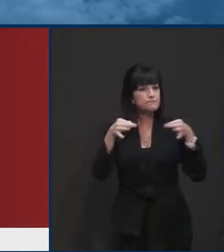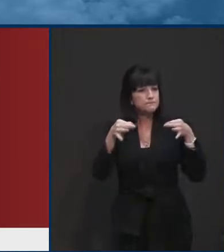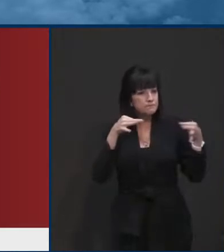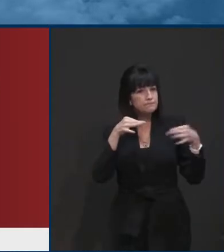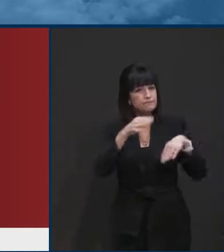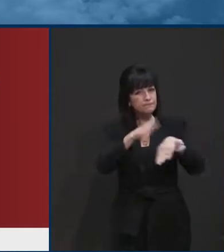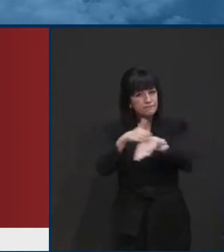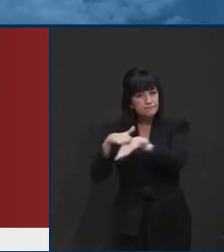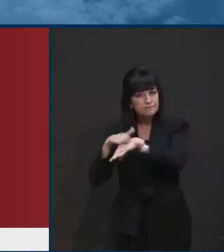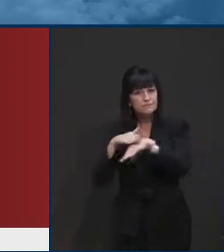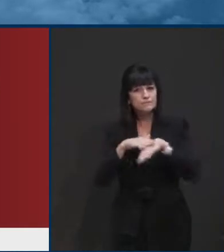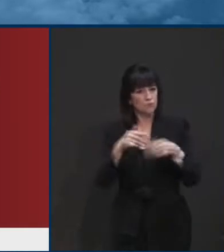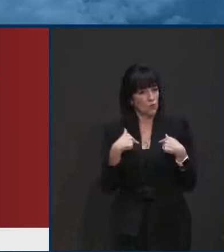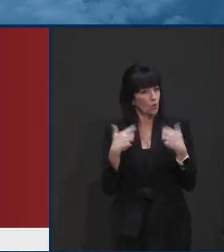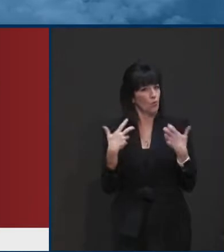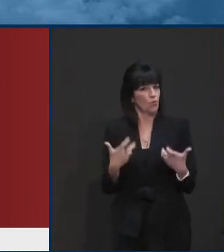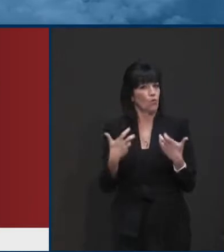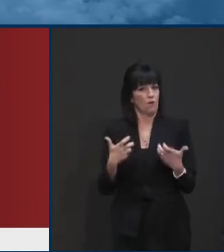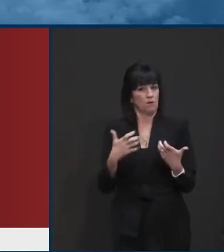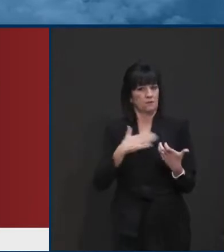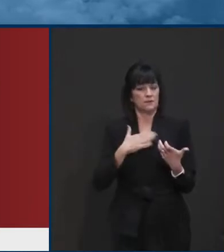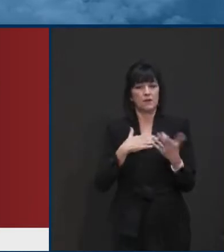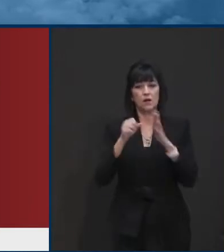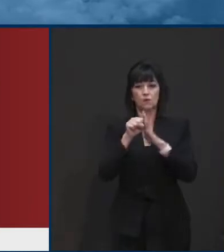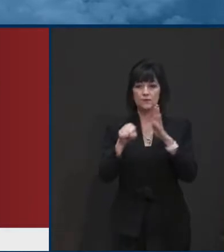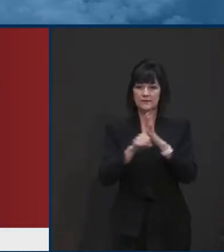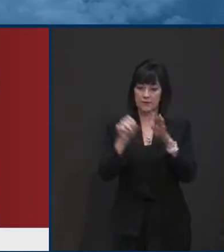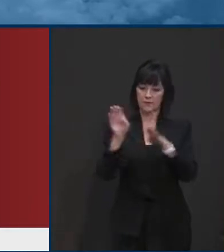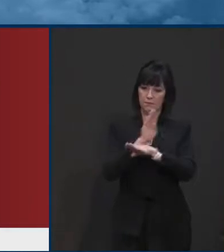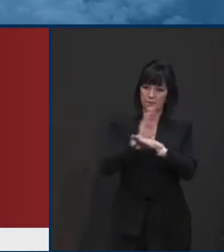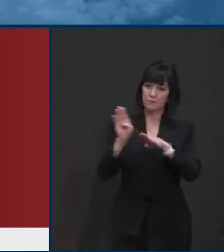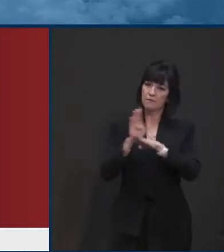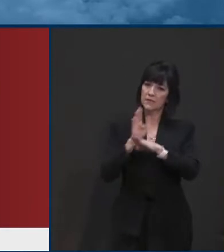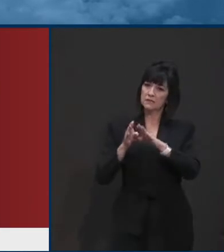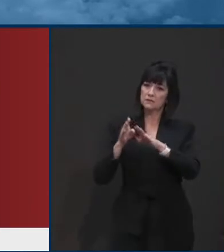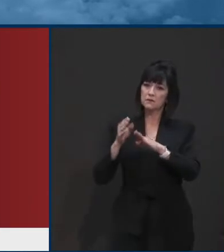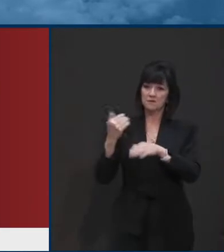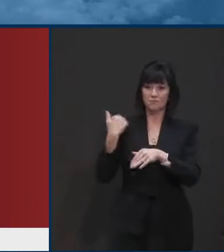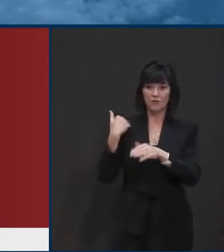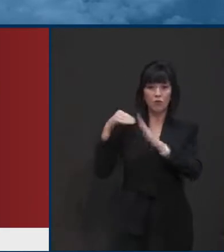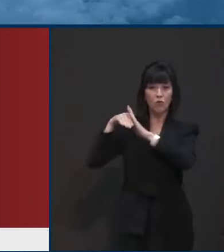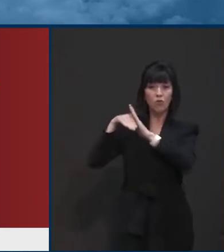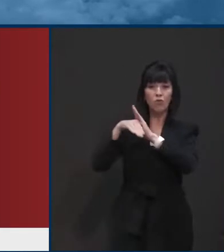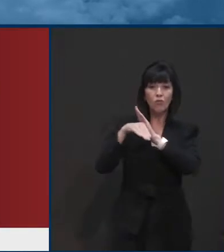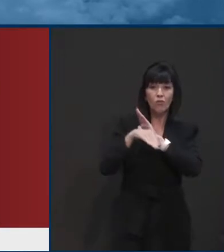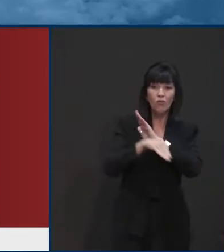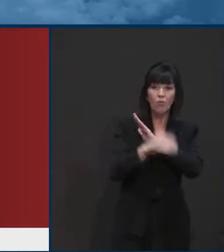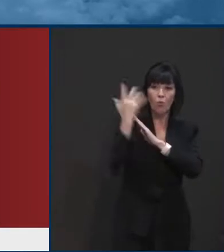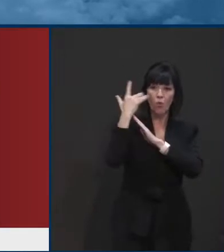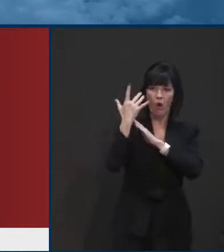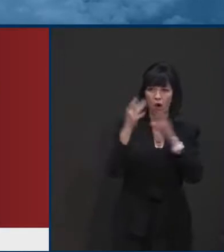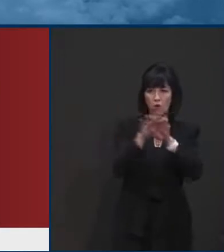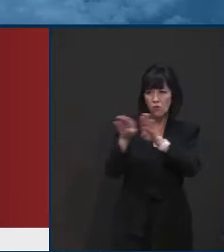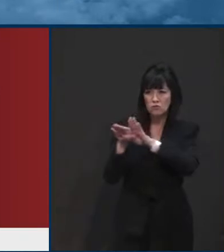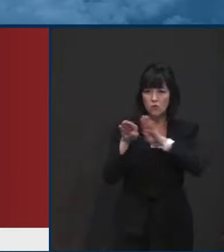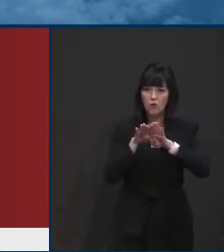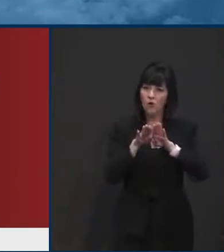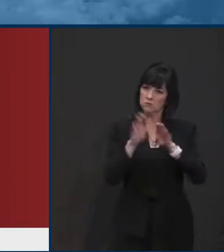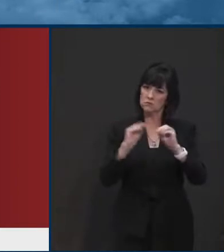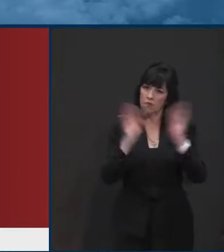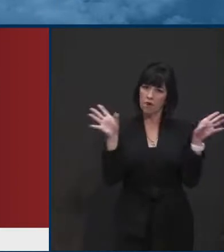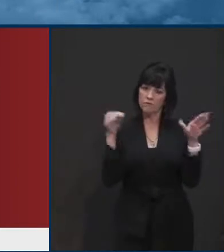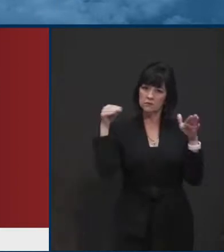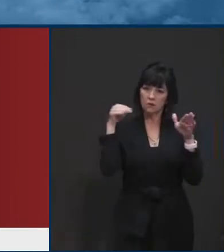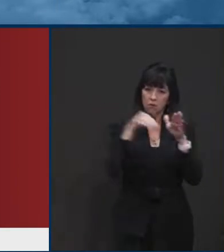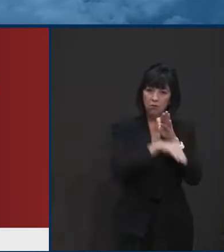increase economic activity and business operations, as well as improving the